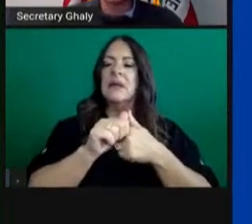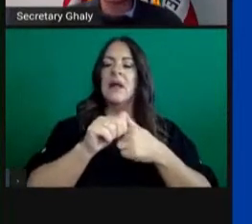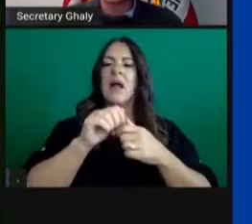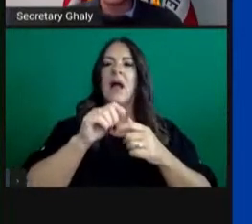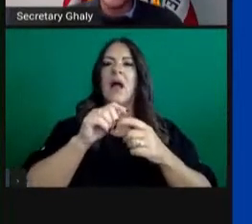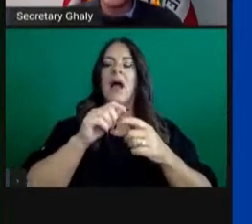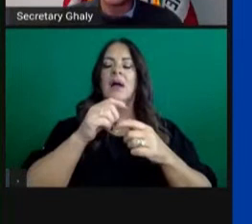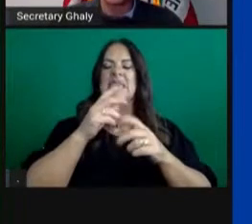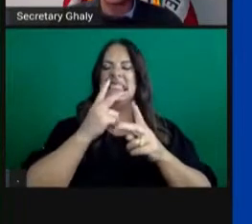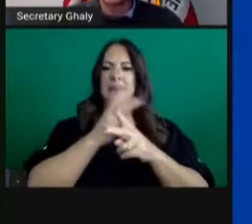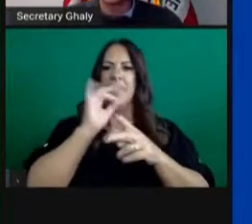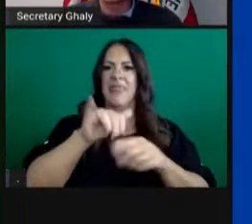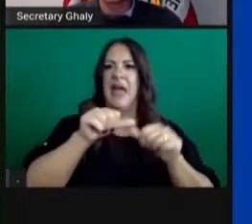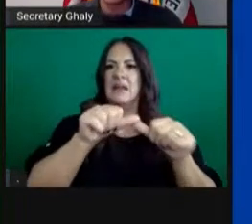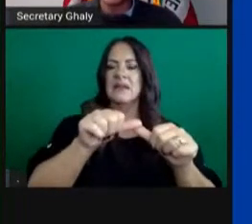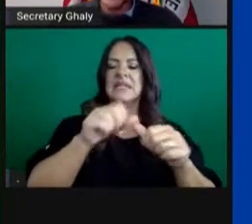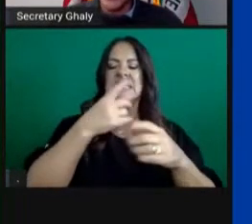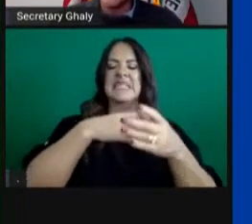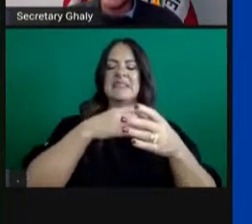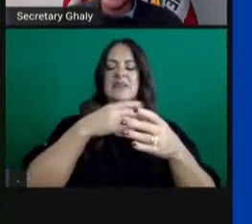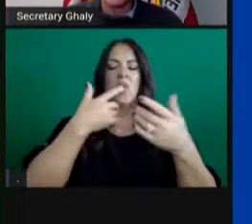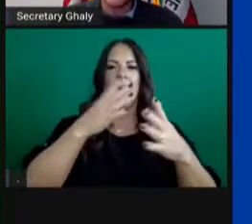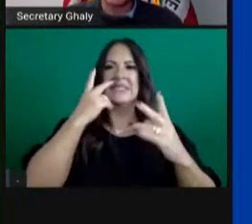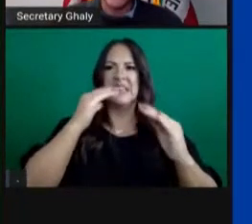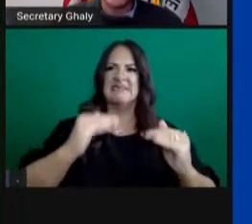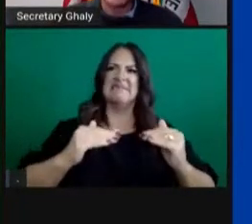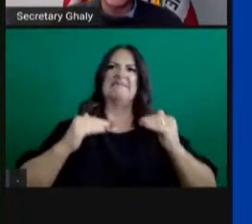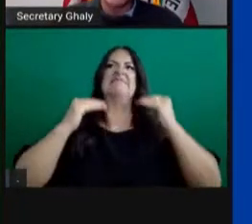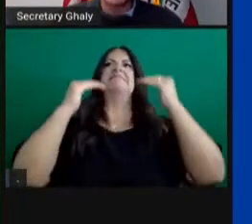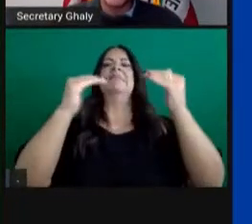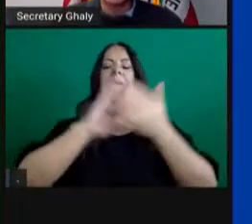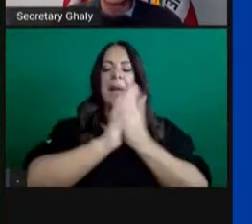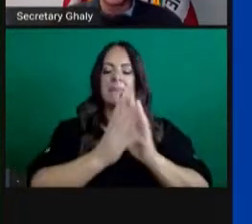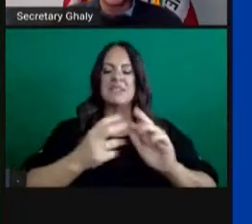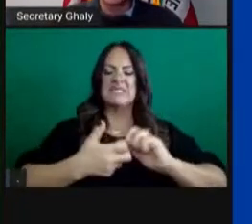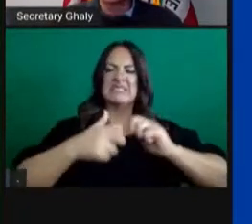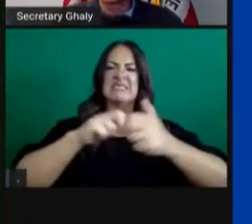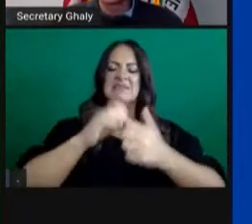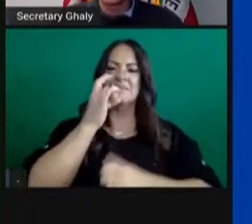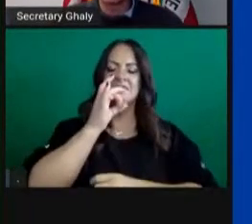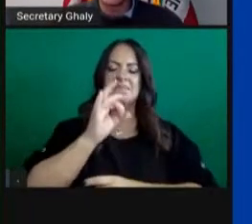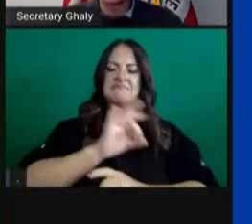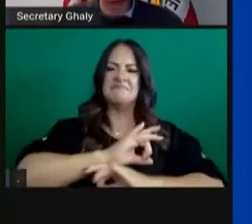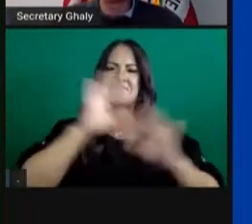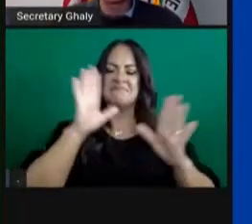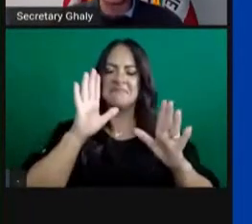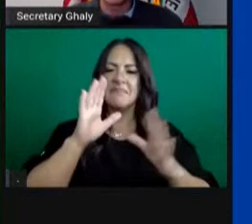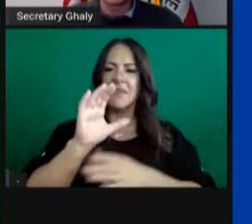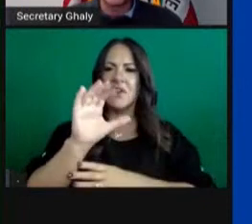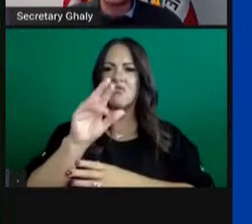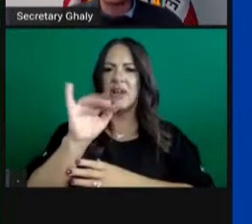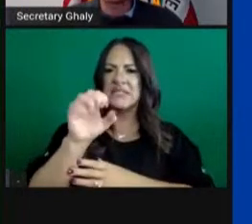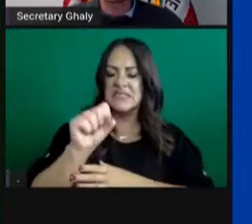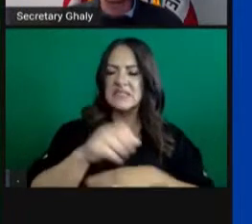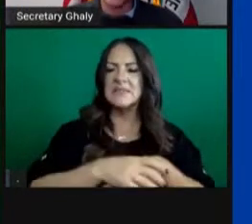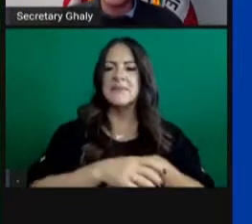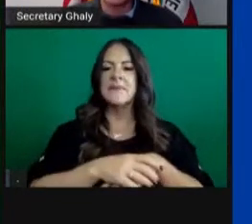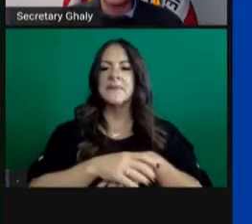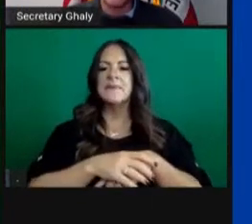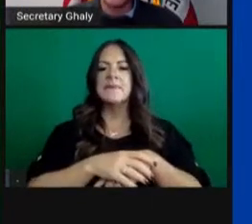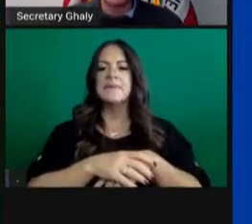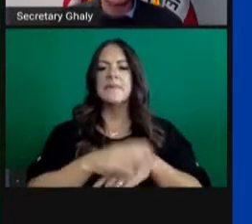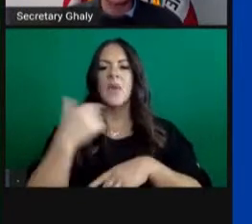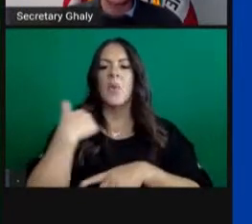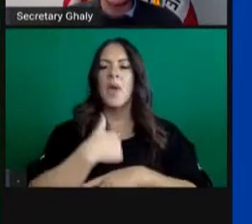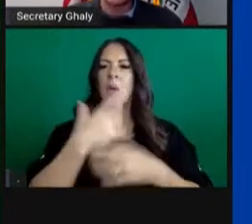all that it needs, that you're using cots instead of hospital beds, that units where you normally have all